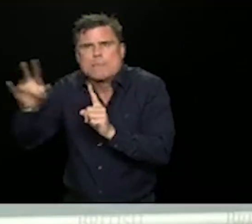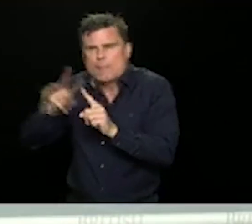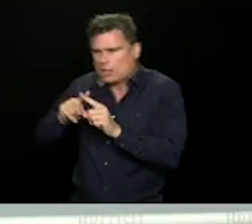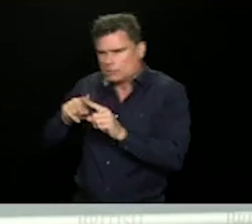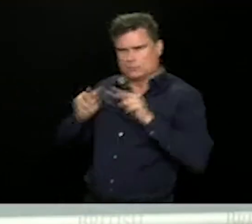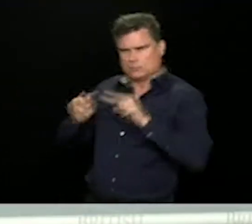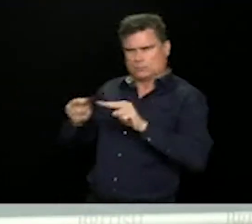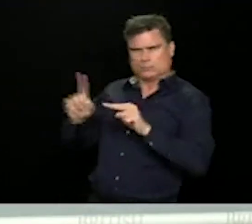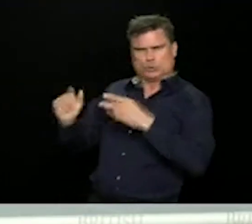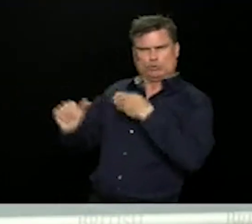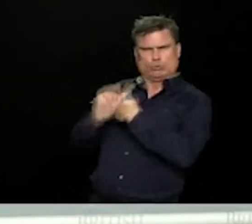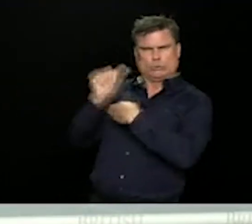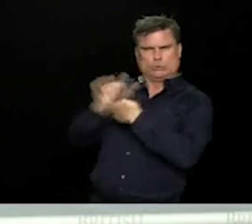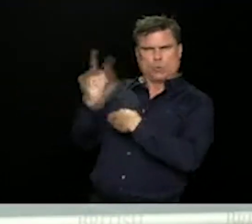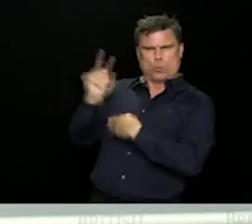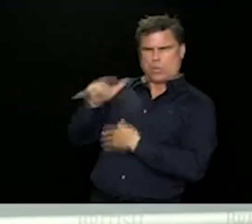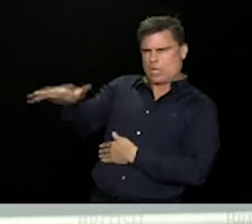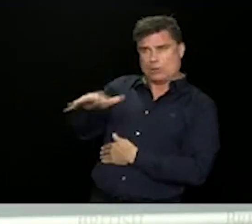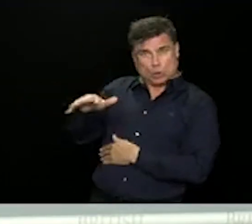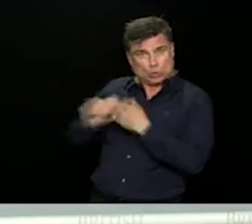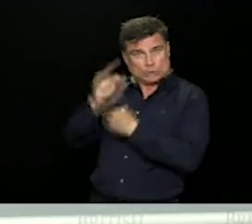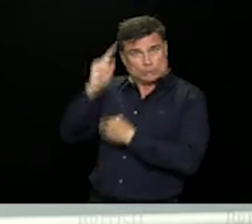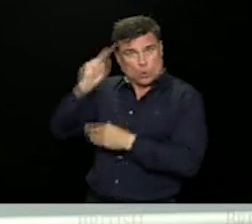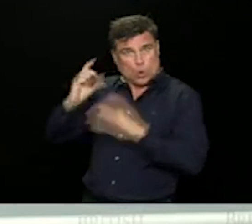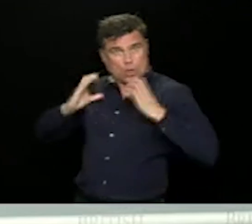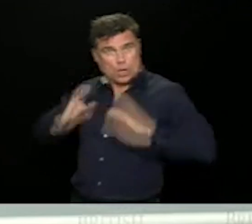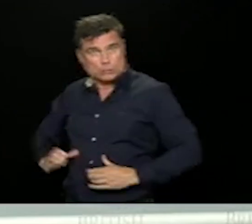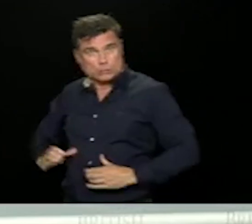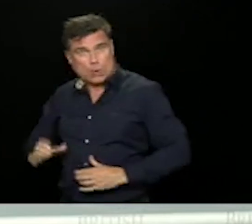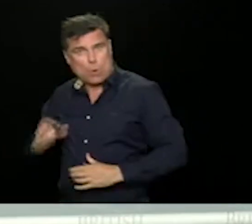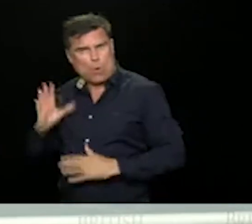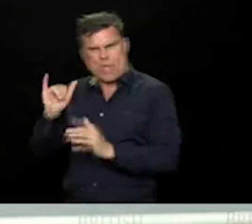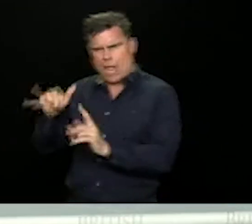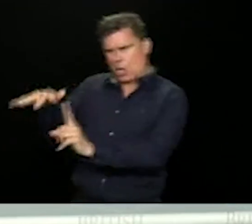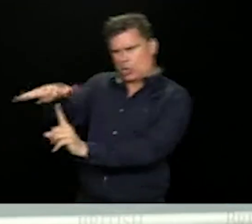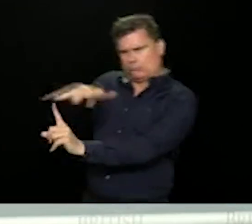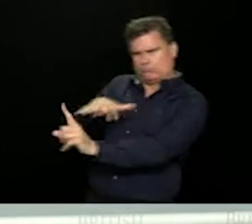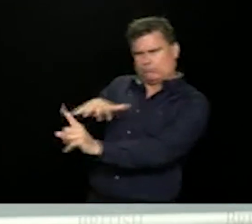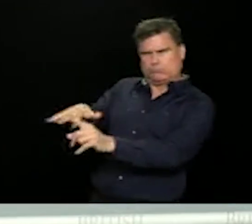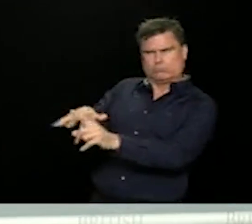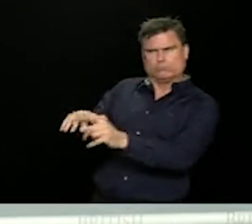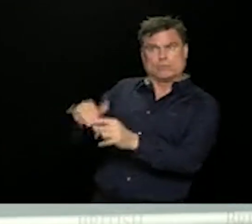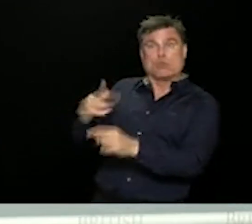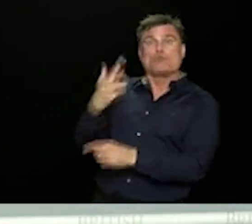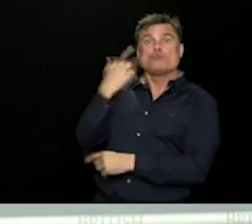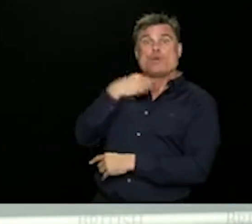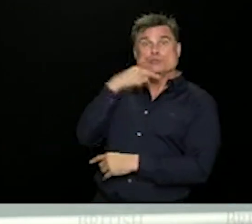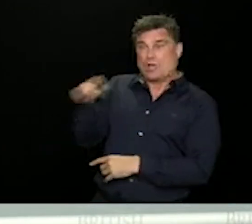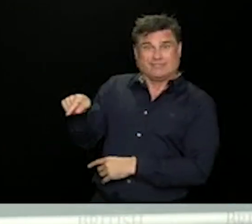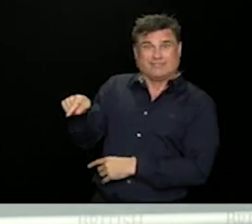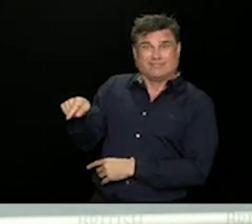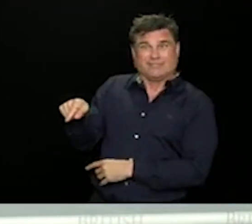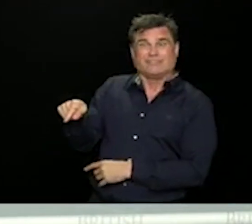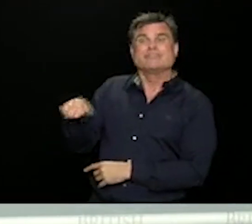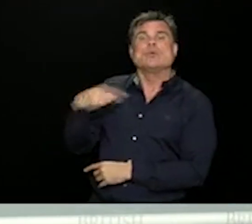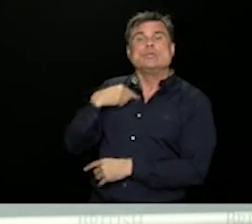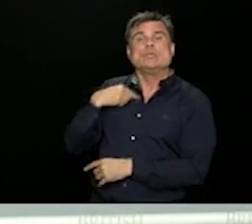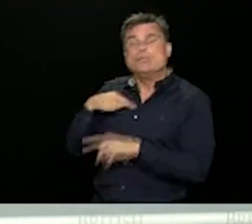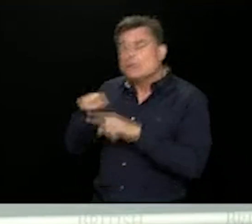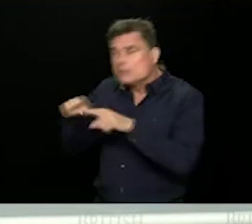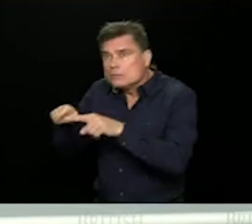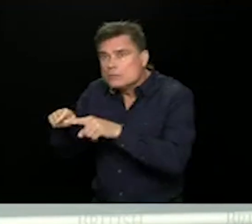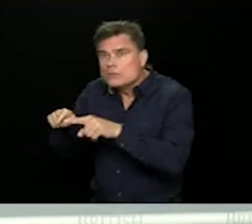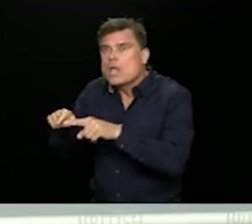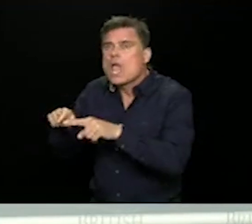I mean, contact tracing is our bread and butter in public health around communicable disease outbreaks. And so we were able to determine